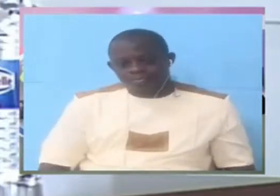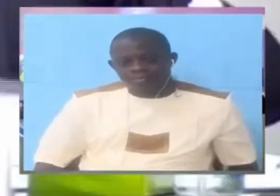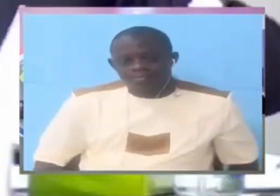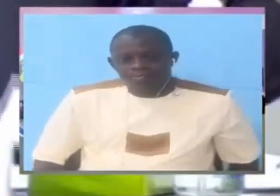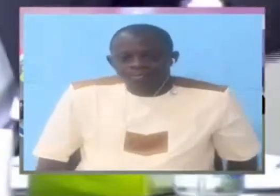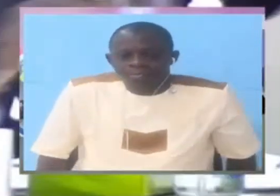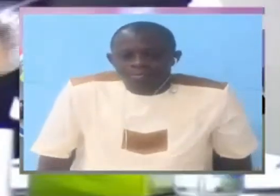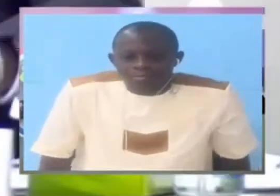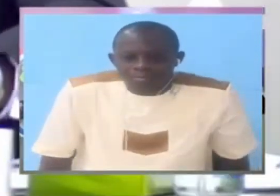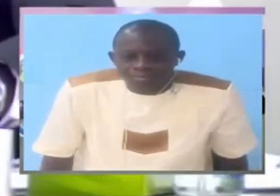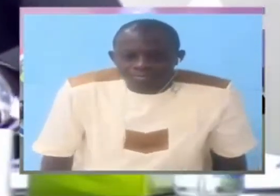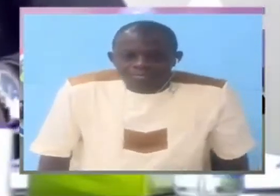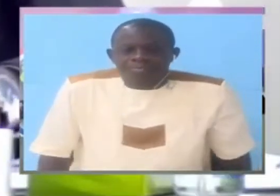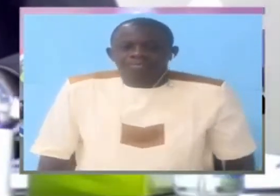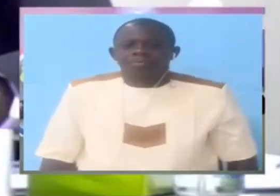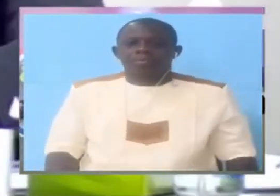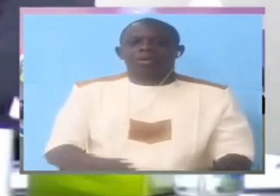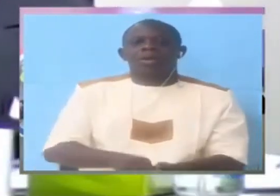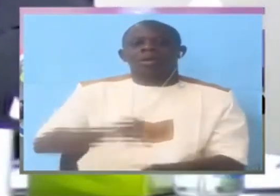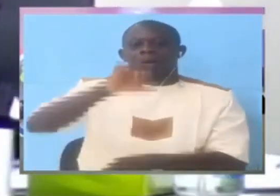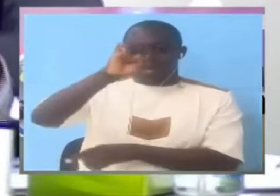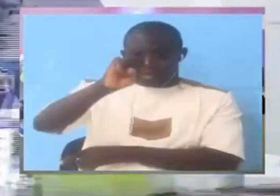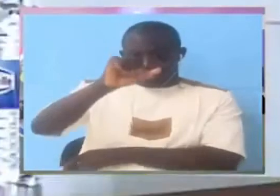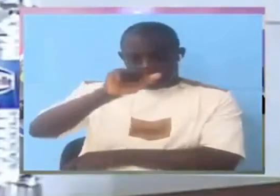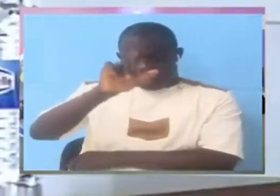Salmina Drame said you organize two